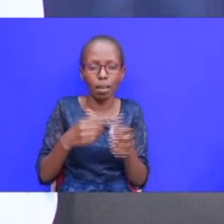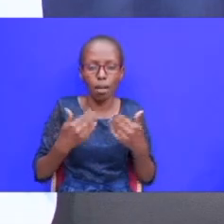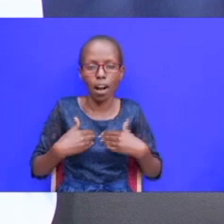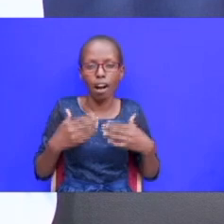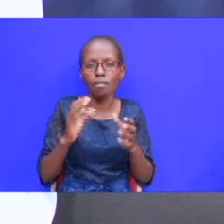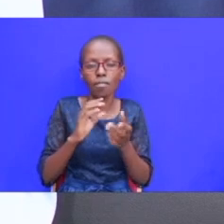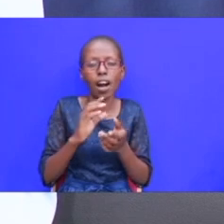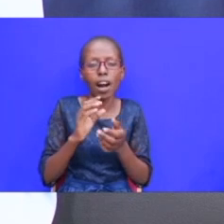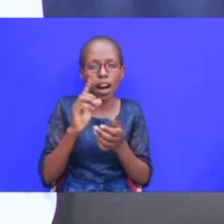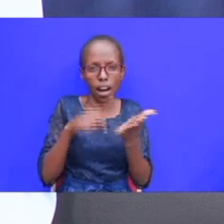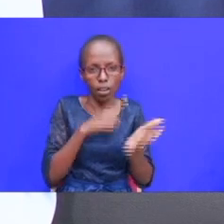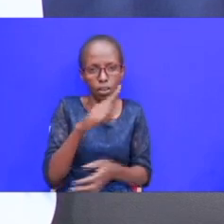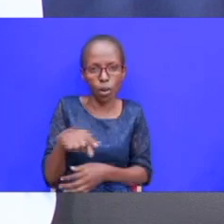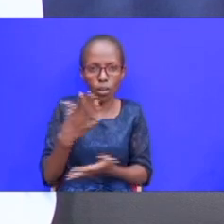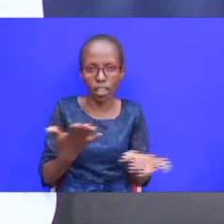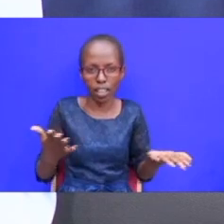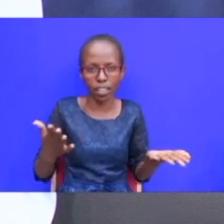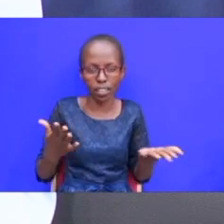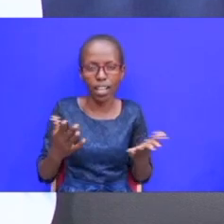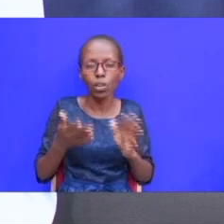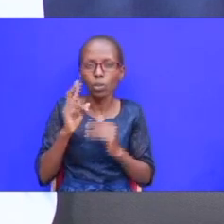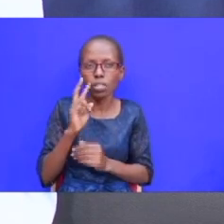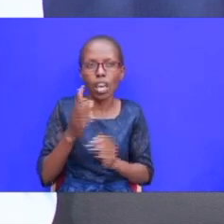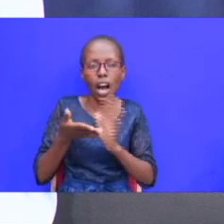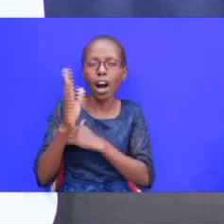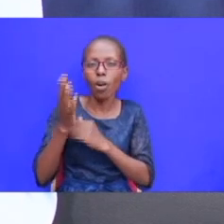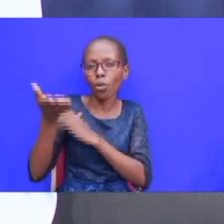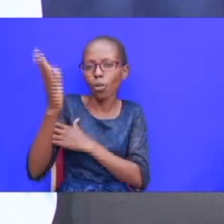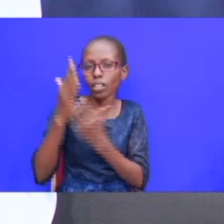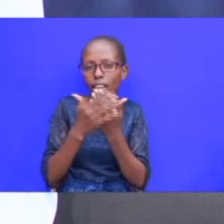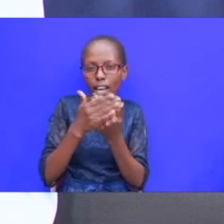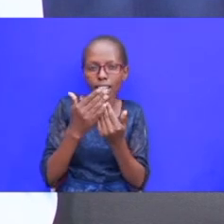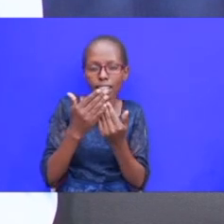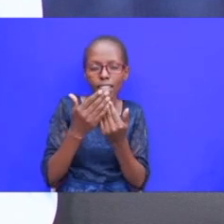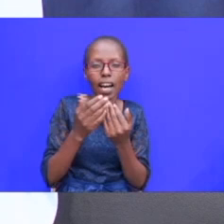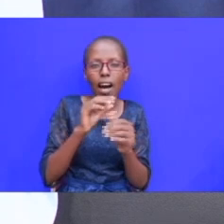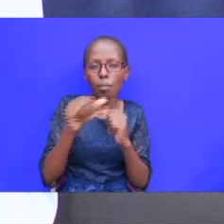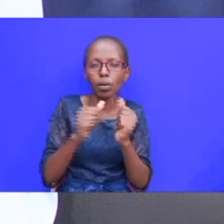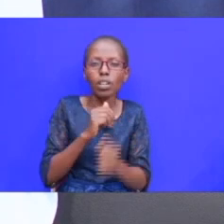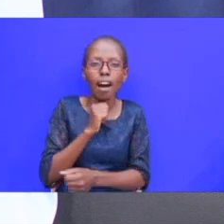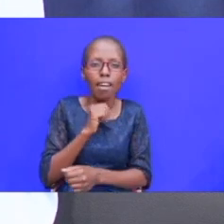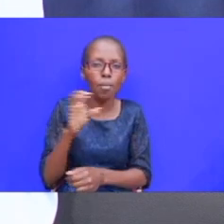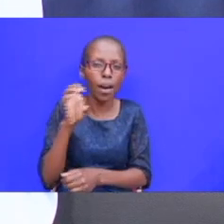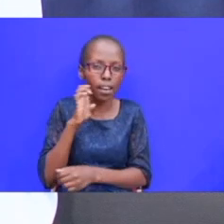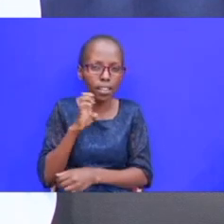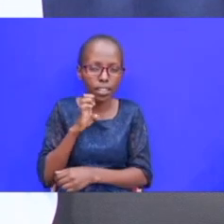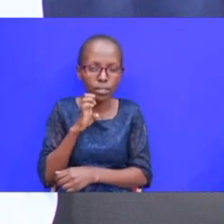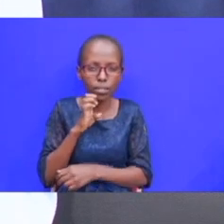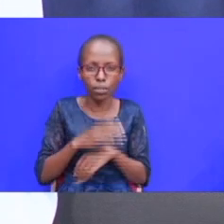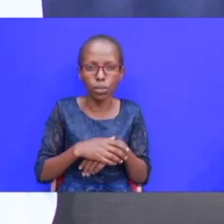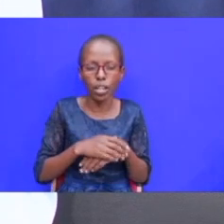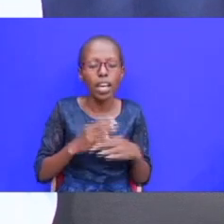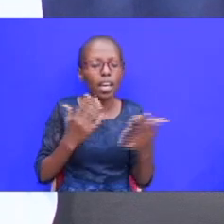and god's principles are the best if you look at how god handled the case of adam and eve in the garden of eden when they wronged him he actually approached